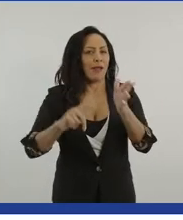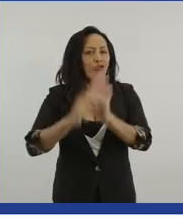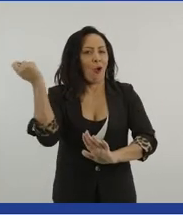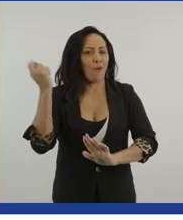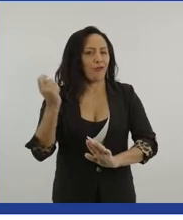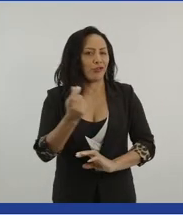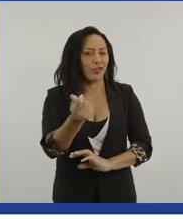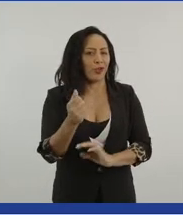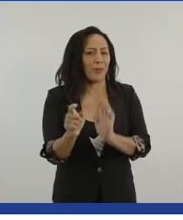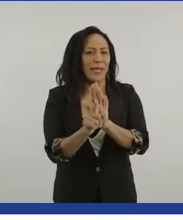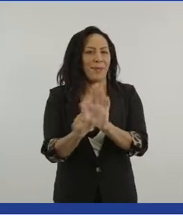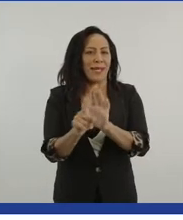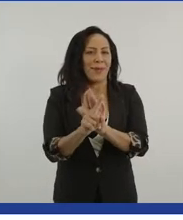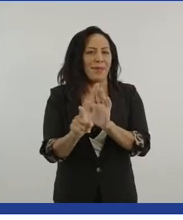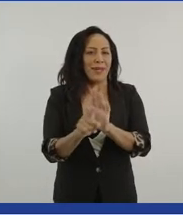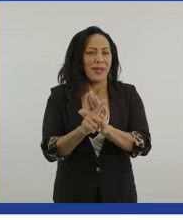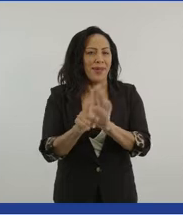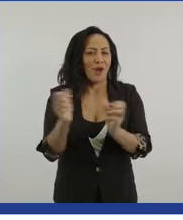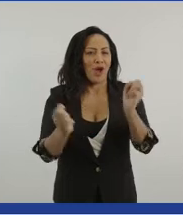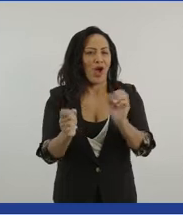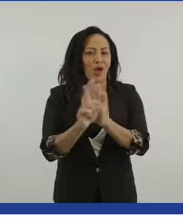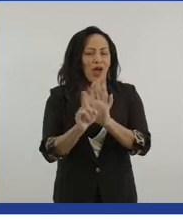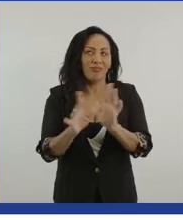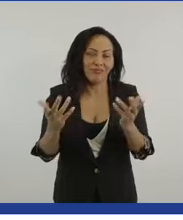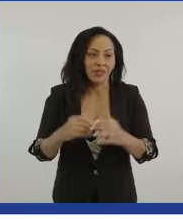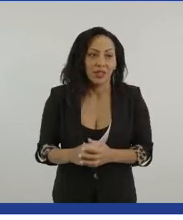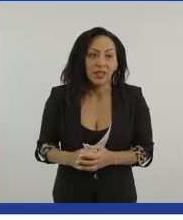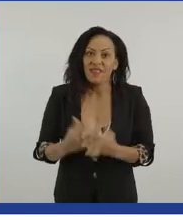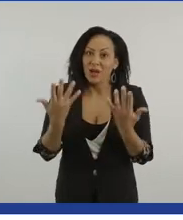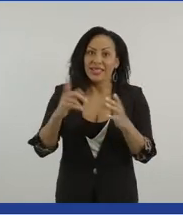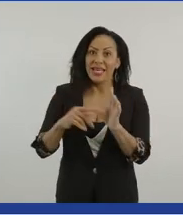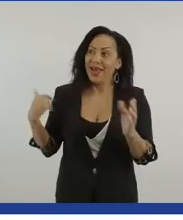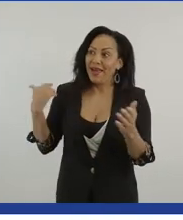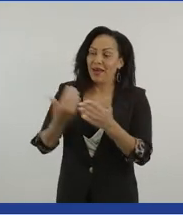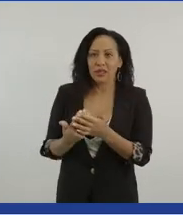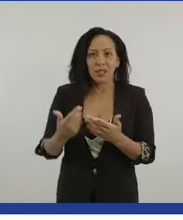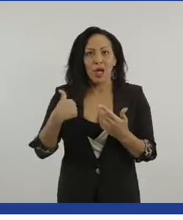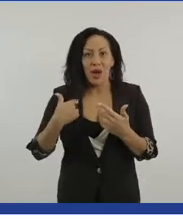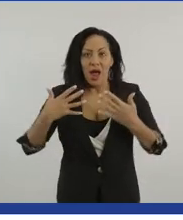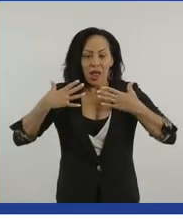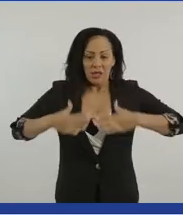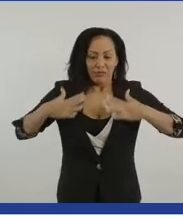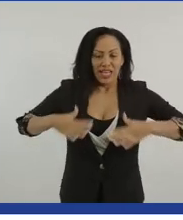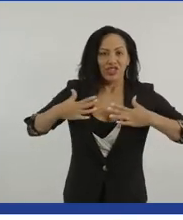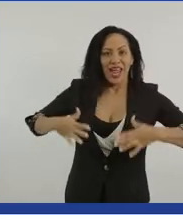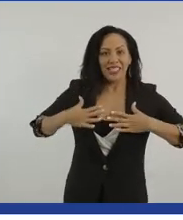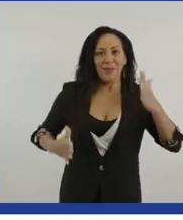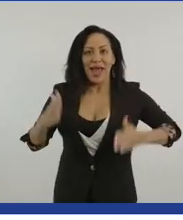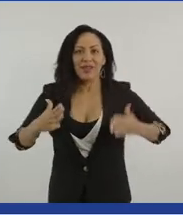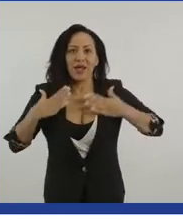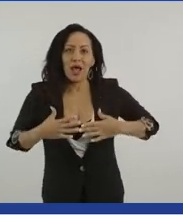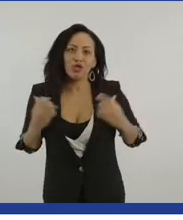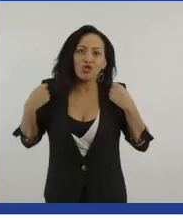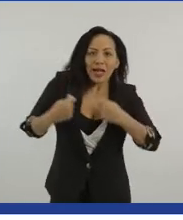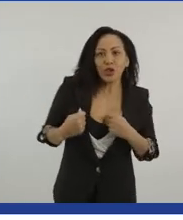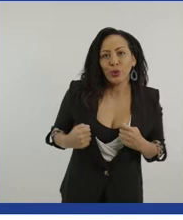Over the last 10 years, for me, I've, I've made sure that when I put on that tracksuit, I've been able to like really embrace the power that,